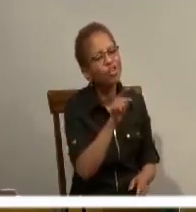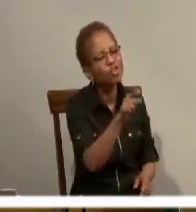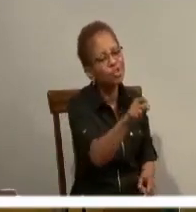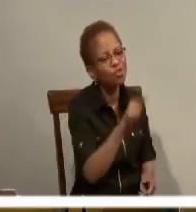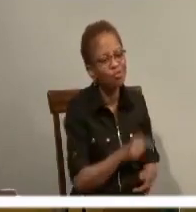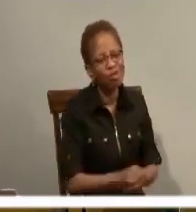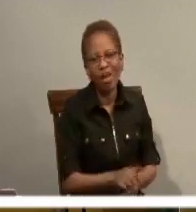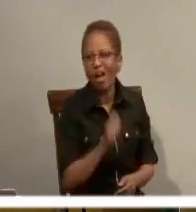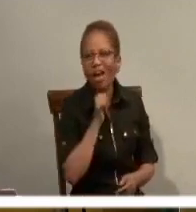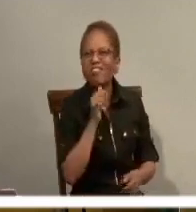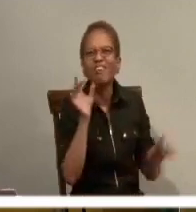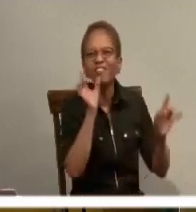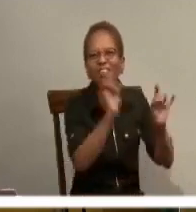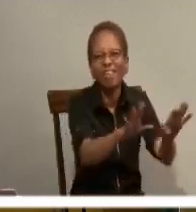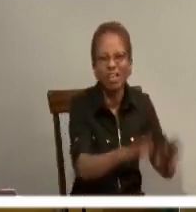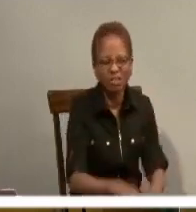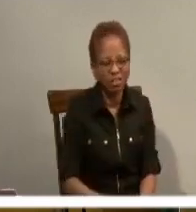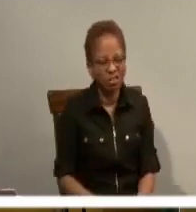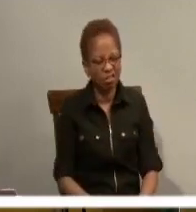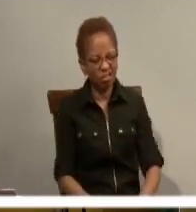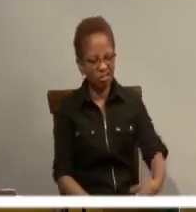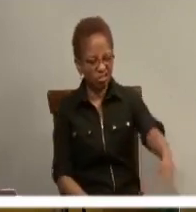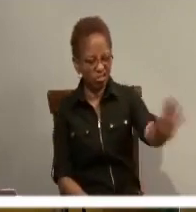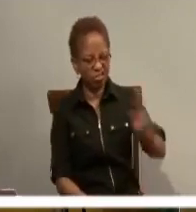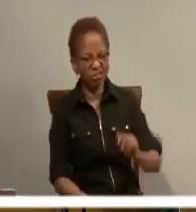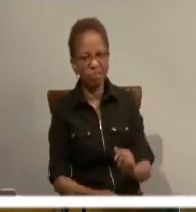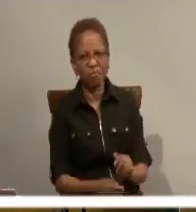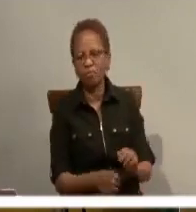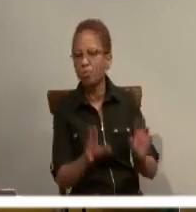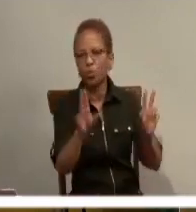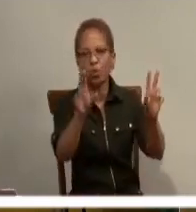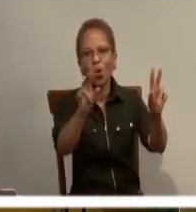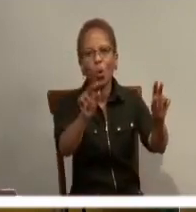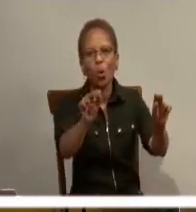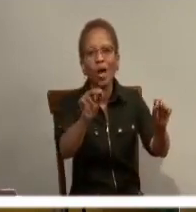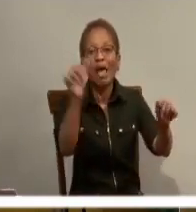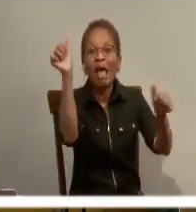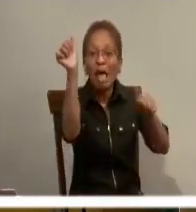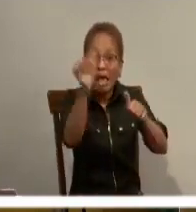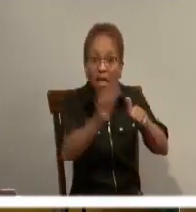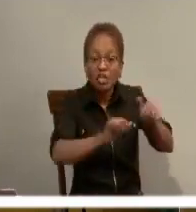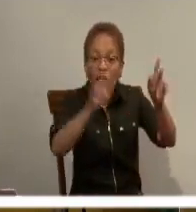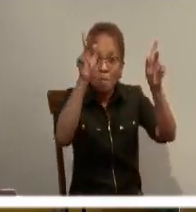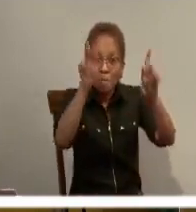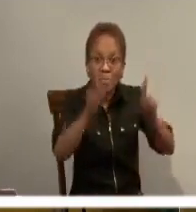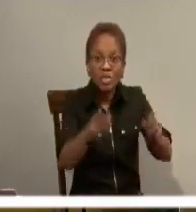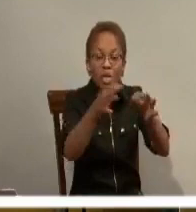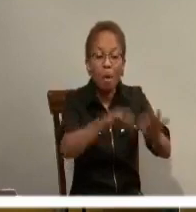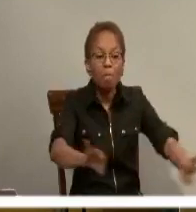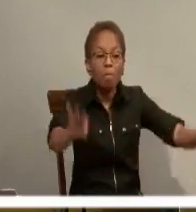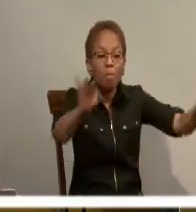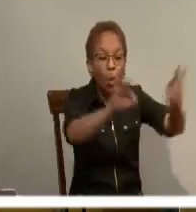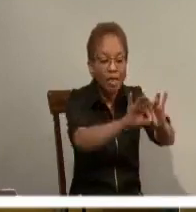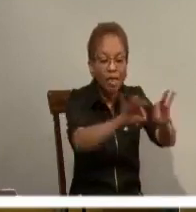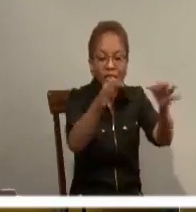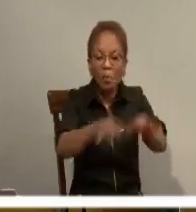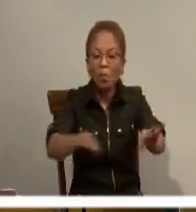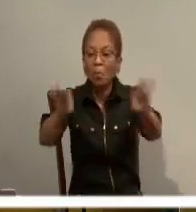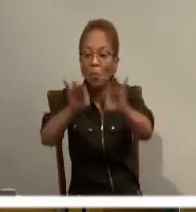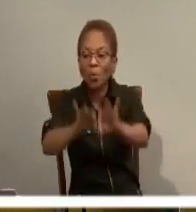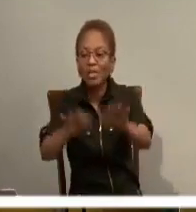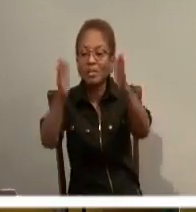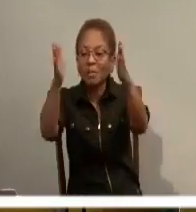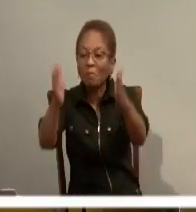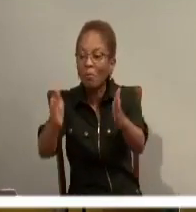And so the light is charity. And so the Benedict recovered this word charity. When we hear charity, what we hear is